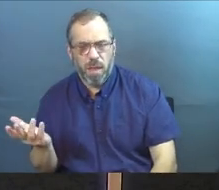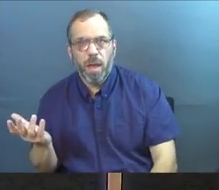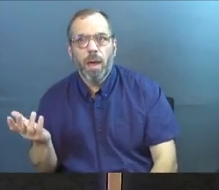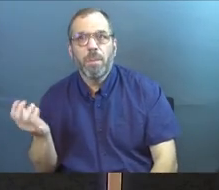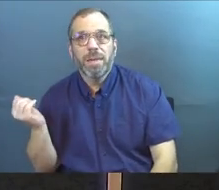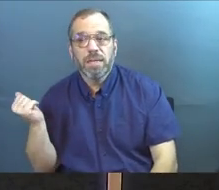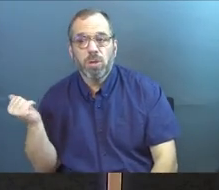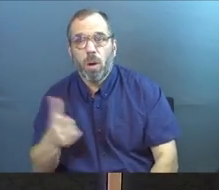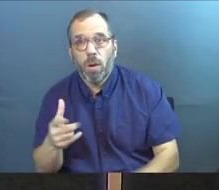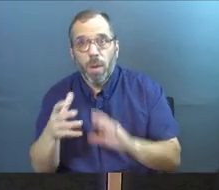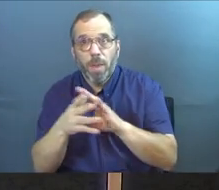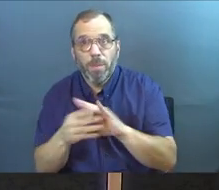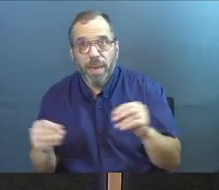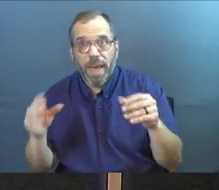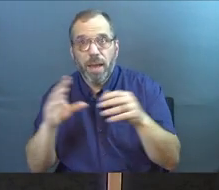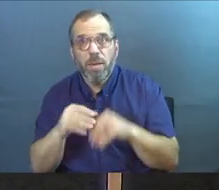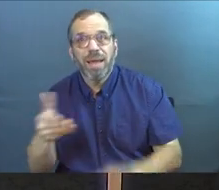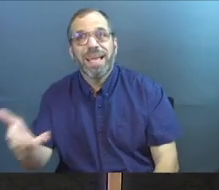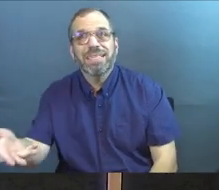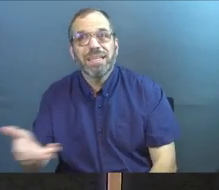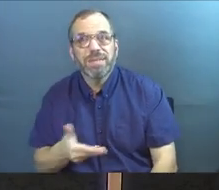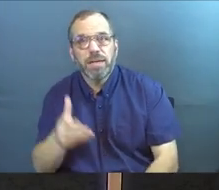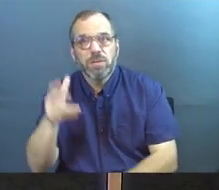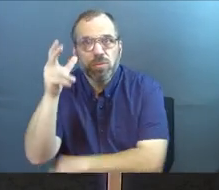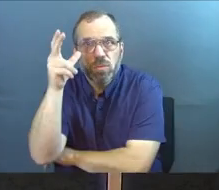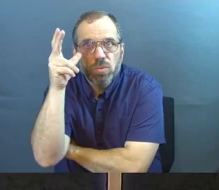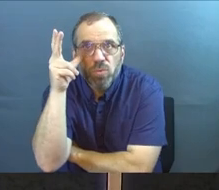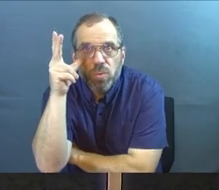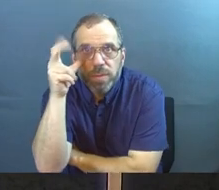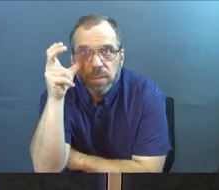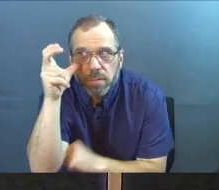every parable is an invitation to listen.